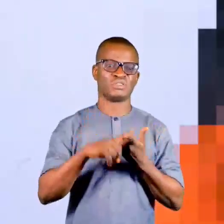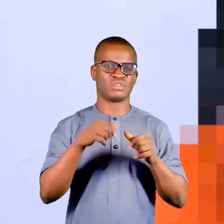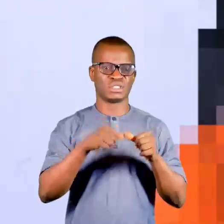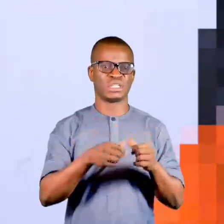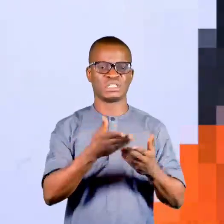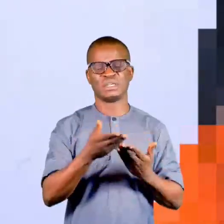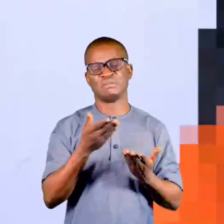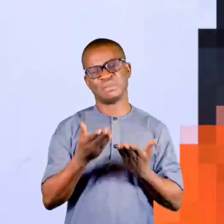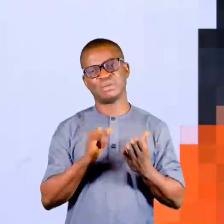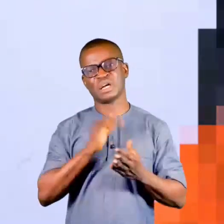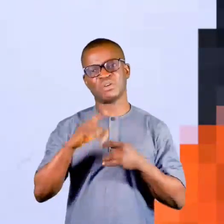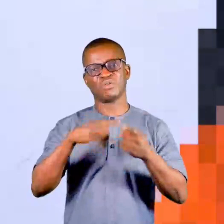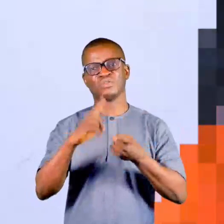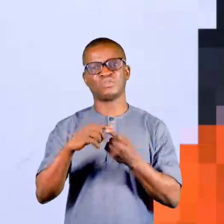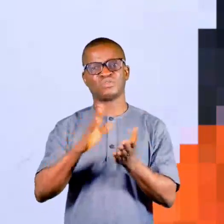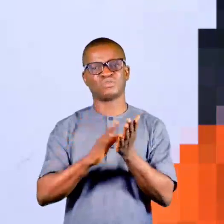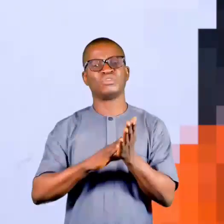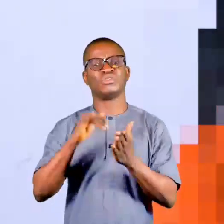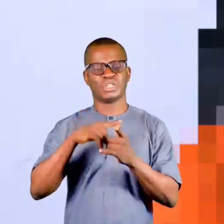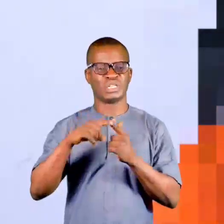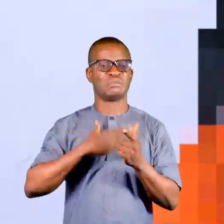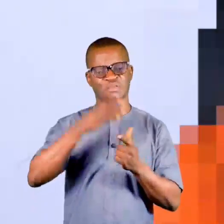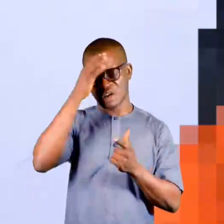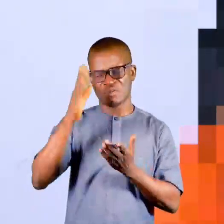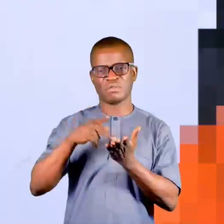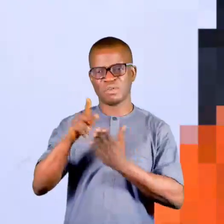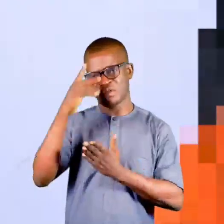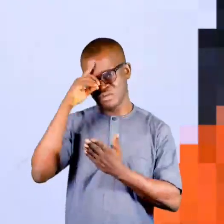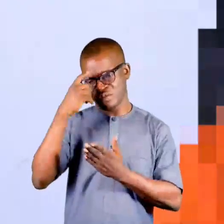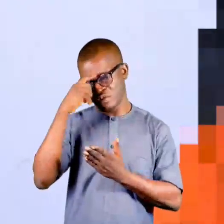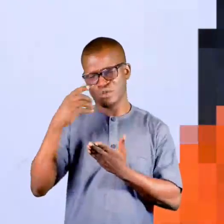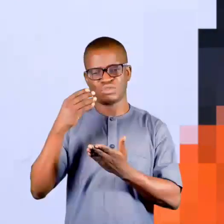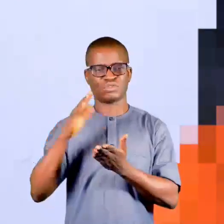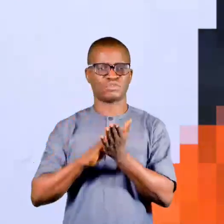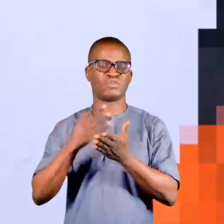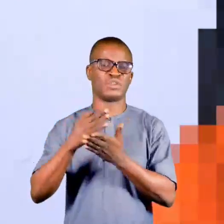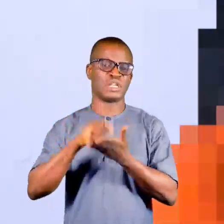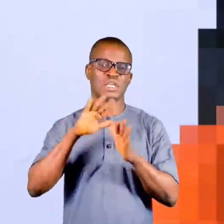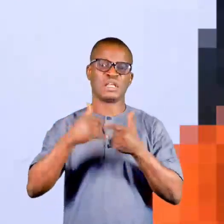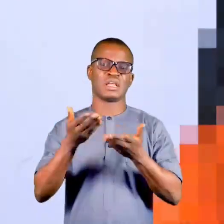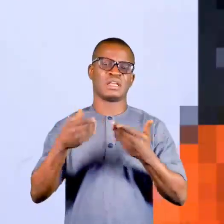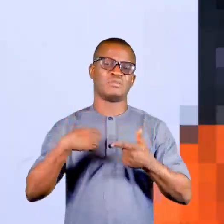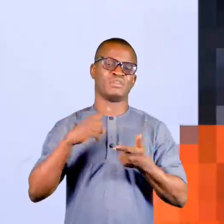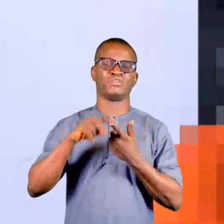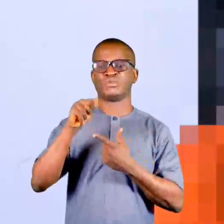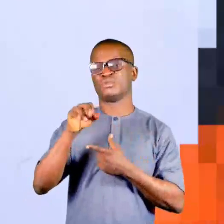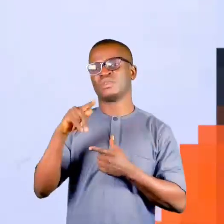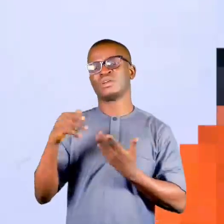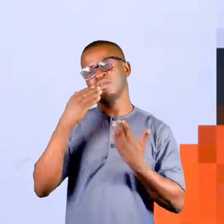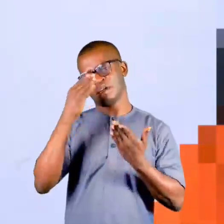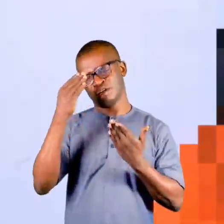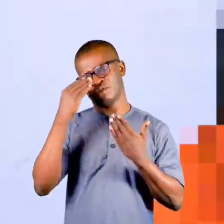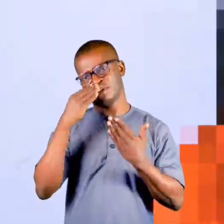so I can stay here. Even though I be going to school my father will be paying money for my school fees before they brought me. I want to thank